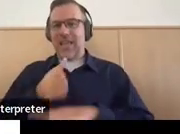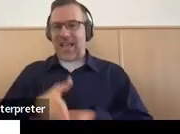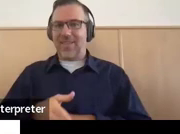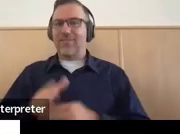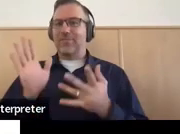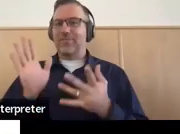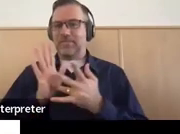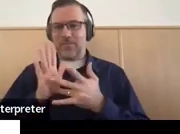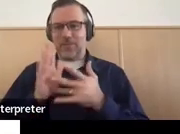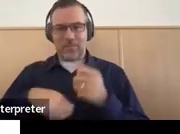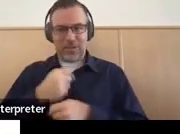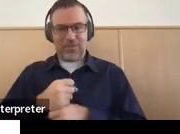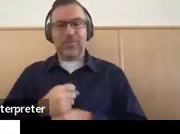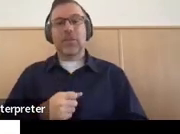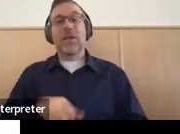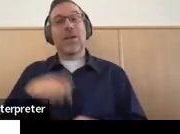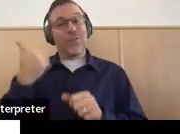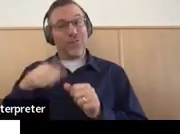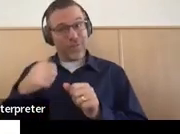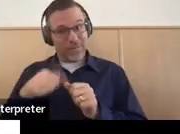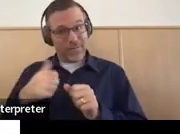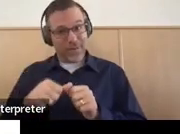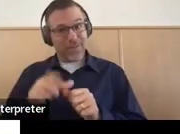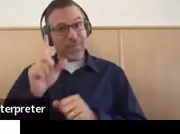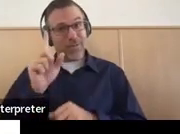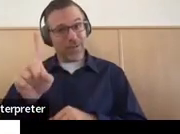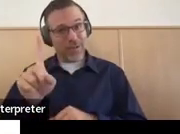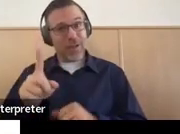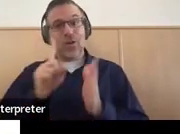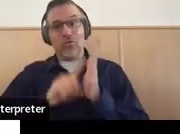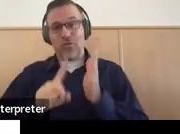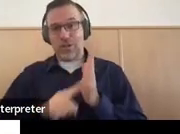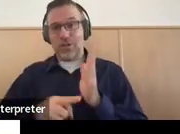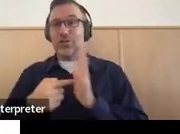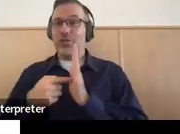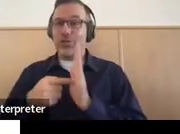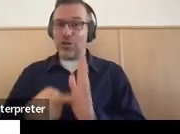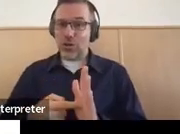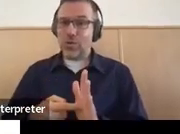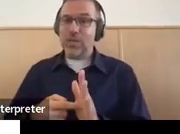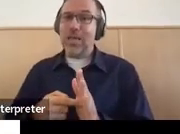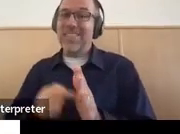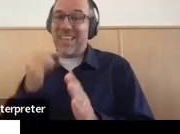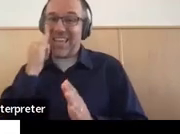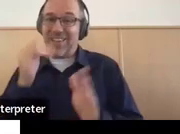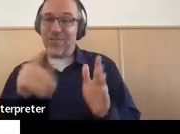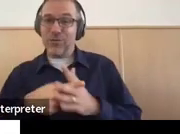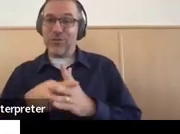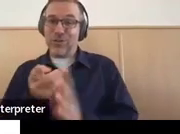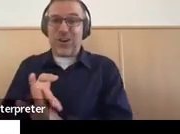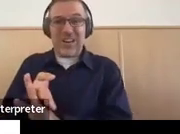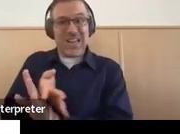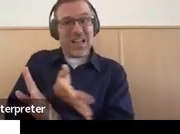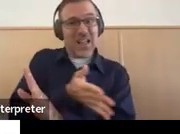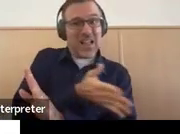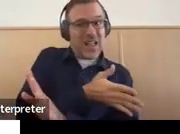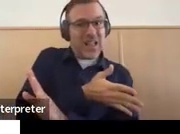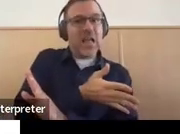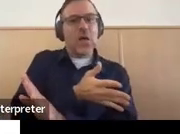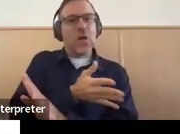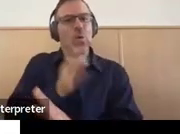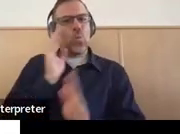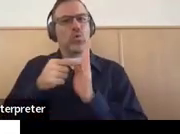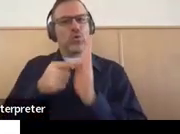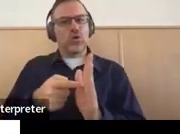need to remember that research continues to show us that beginning transition planning earlier results in better post-secondary